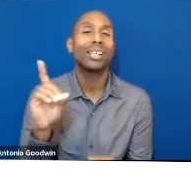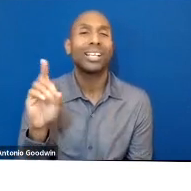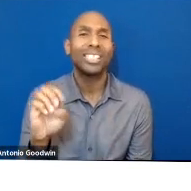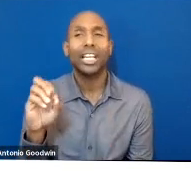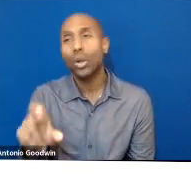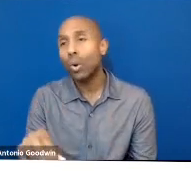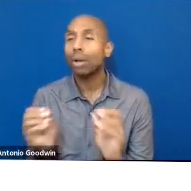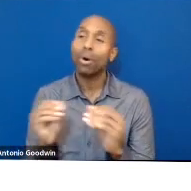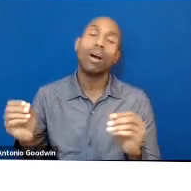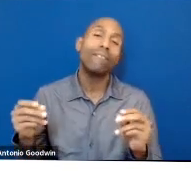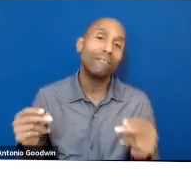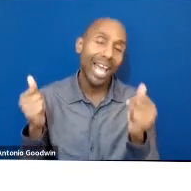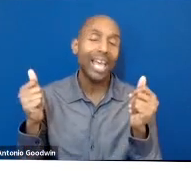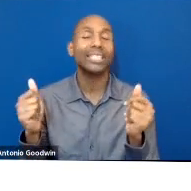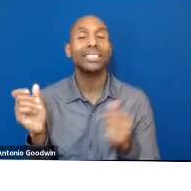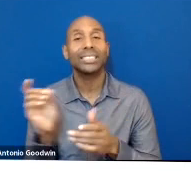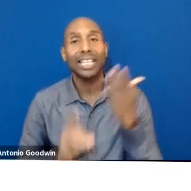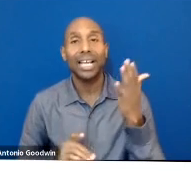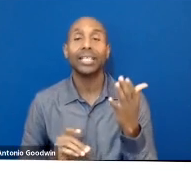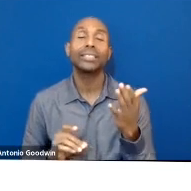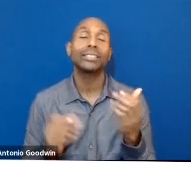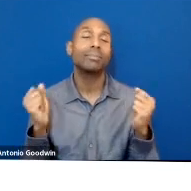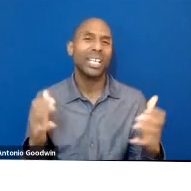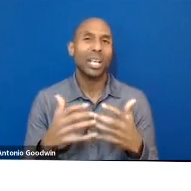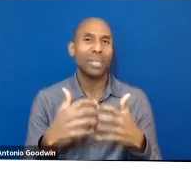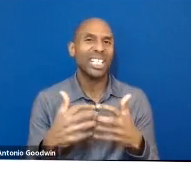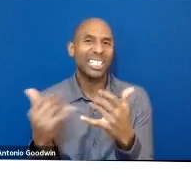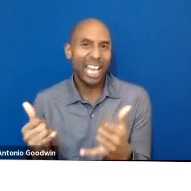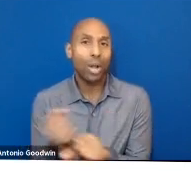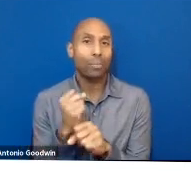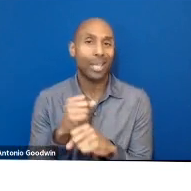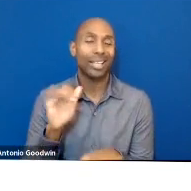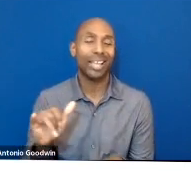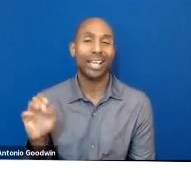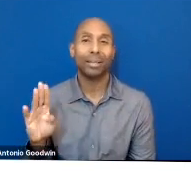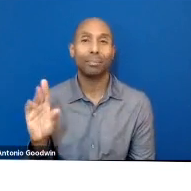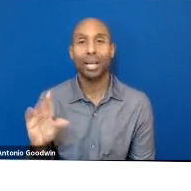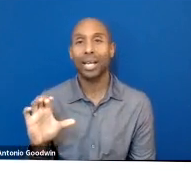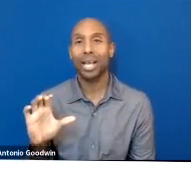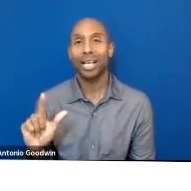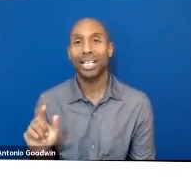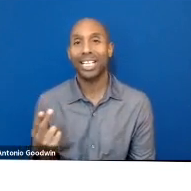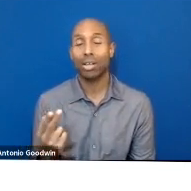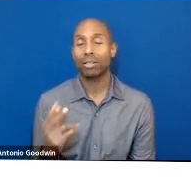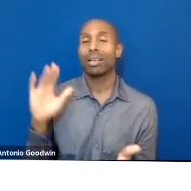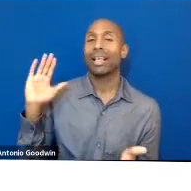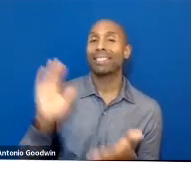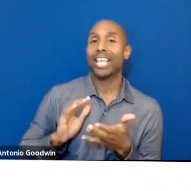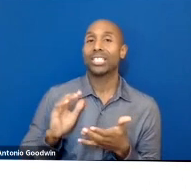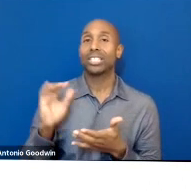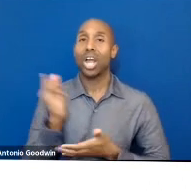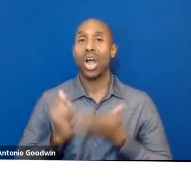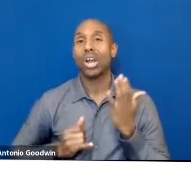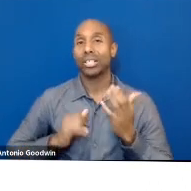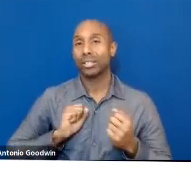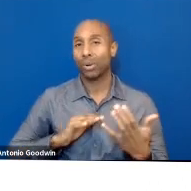more mud cloth being made by machines. So it's not going through the same artisanal long geographically specific process, but